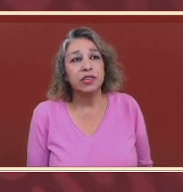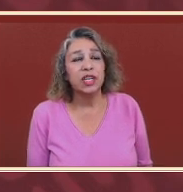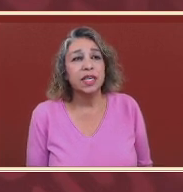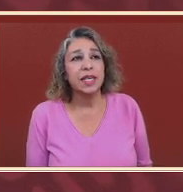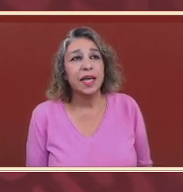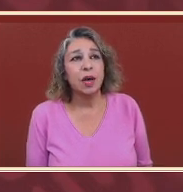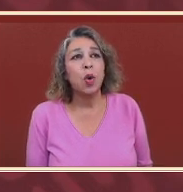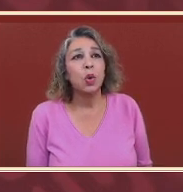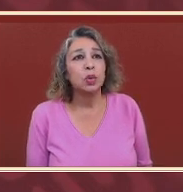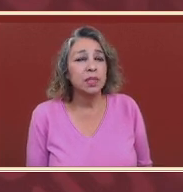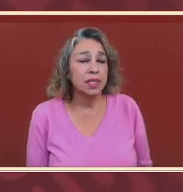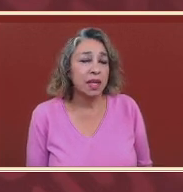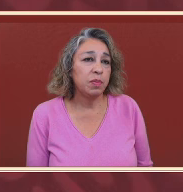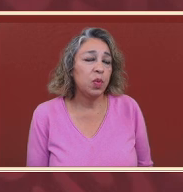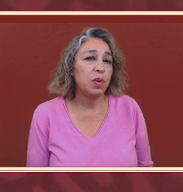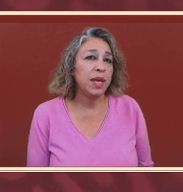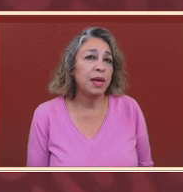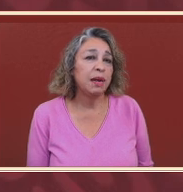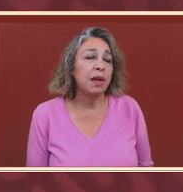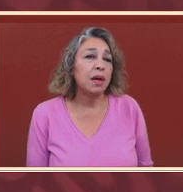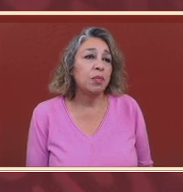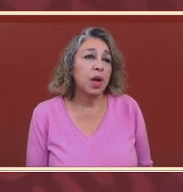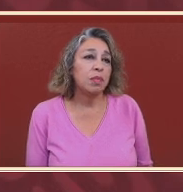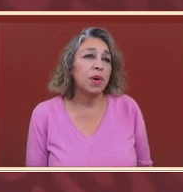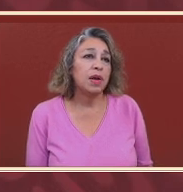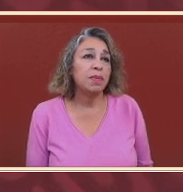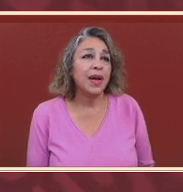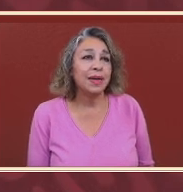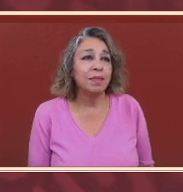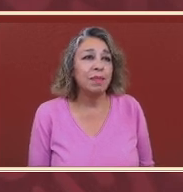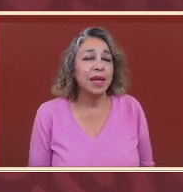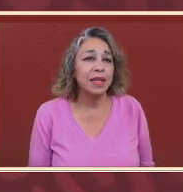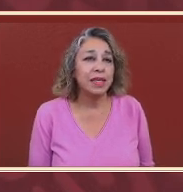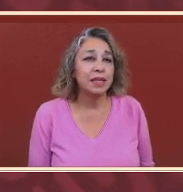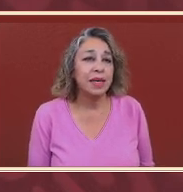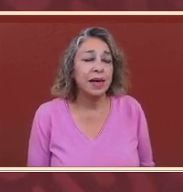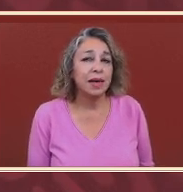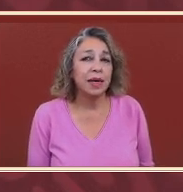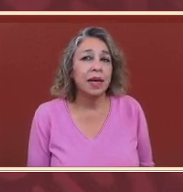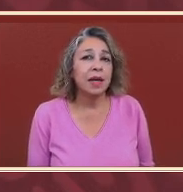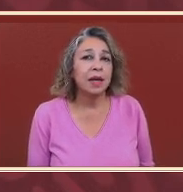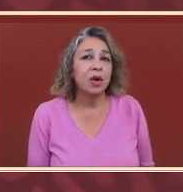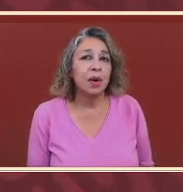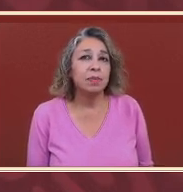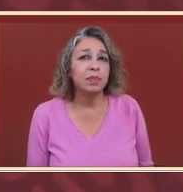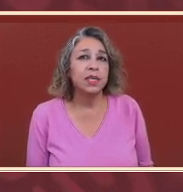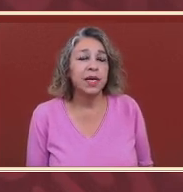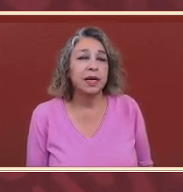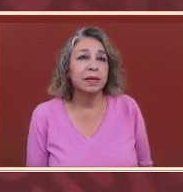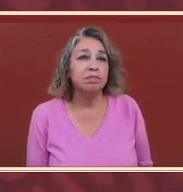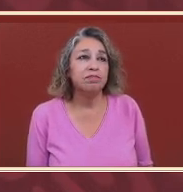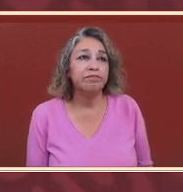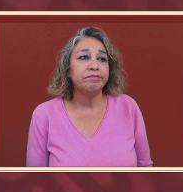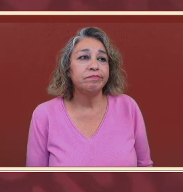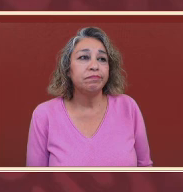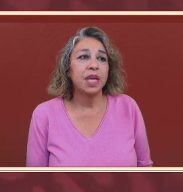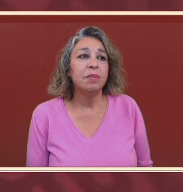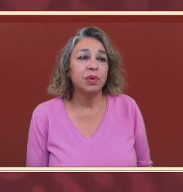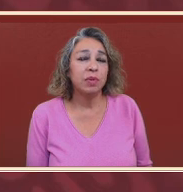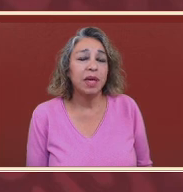uh, how shall I say, holds that were being brought upon by, by these, uh, corrupt, um,